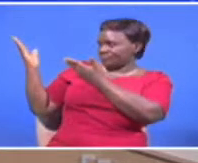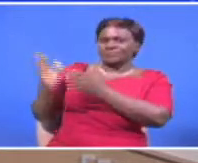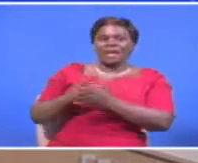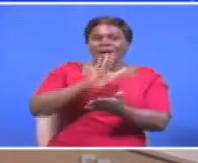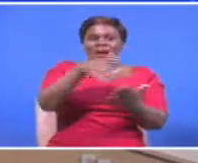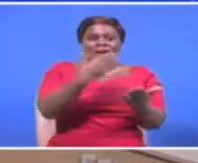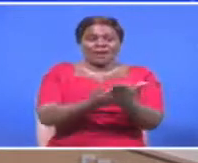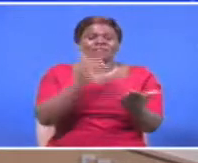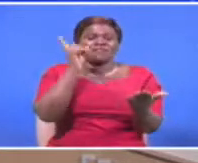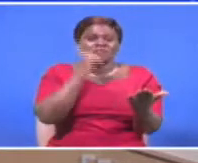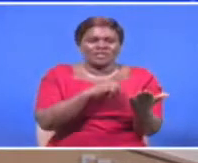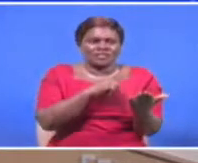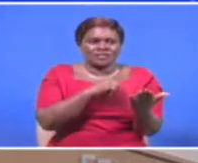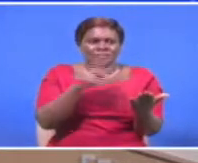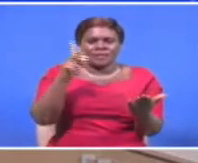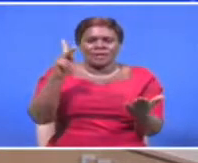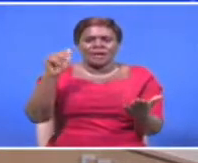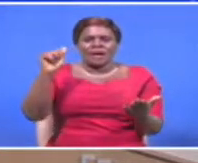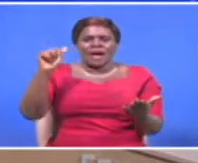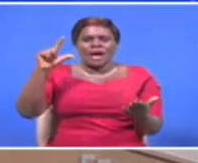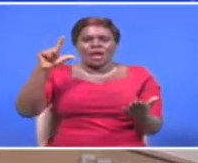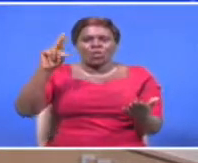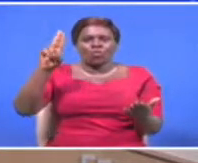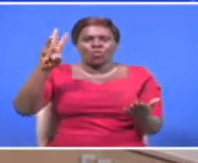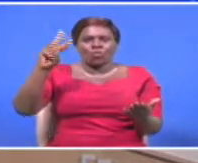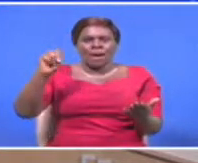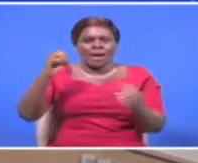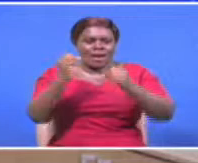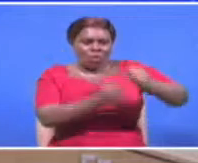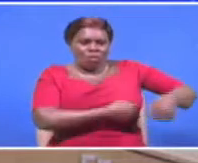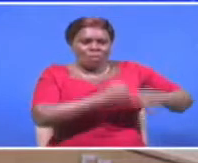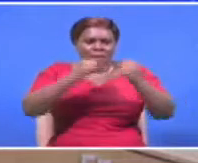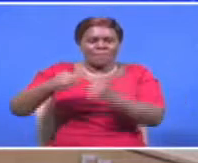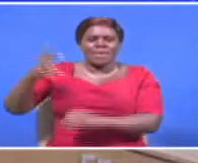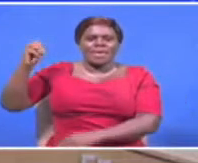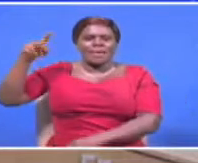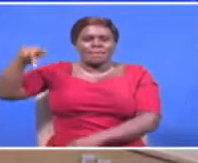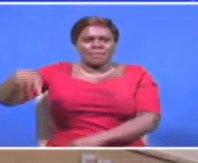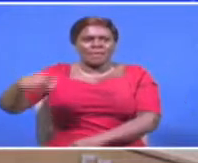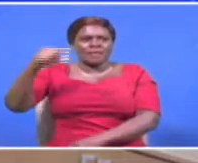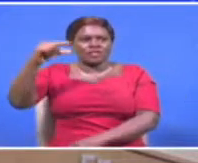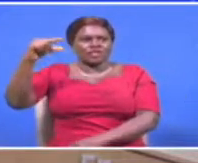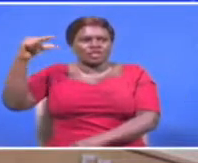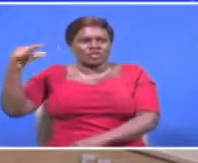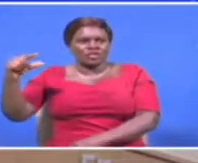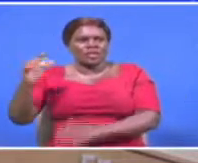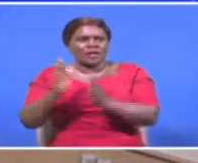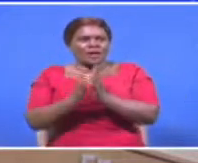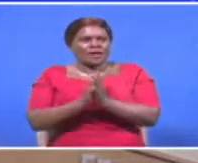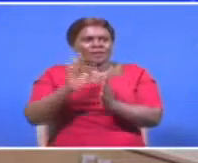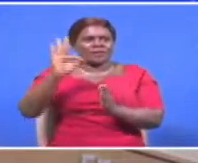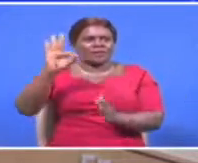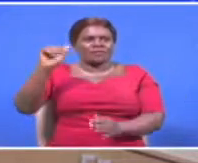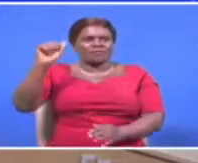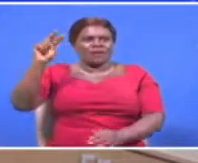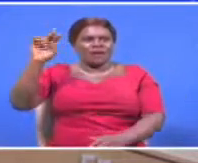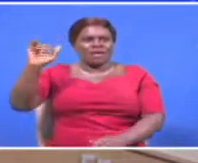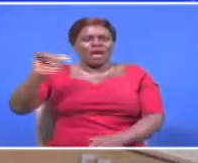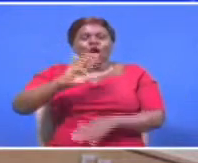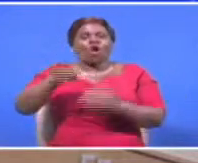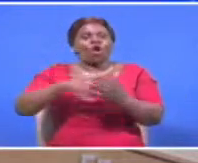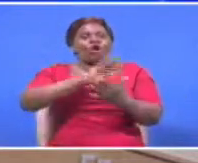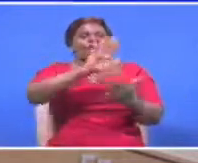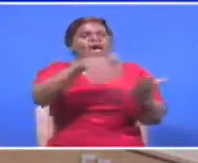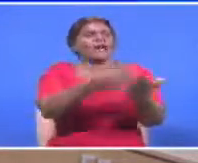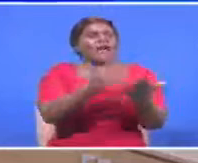seated peter kaluma homabe member of parliament giji kagombe and fire mambo kinudia they're all seated